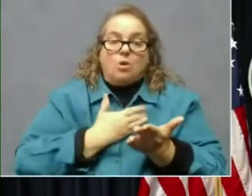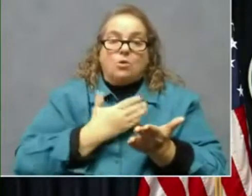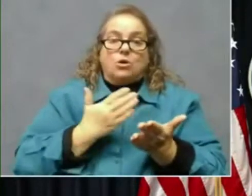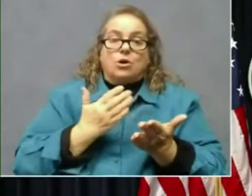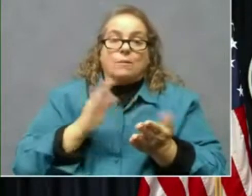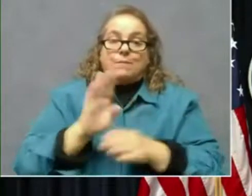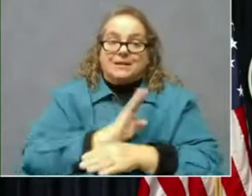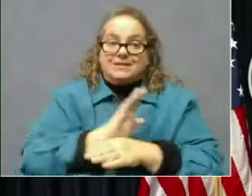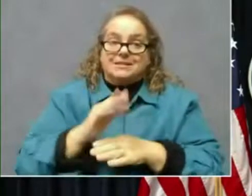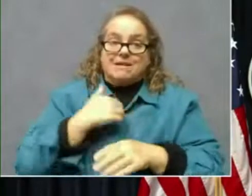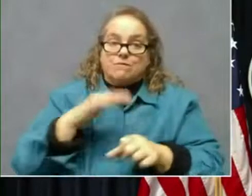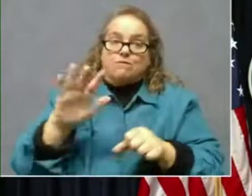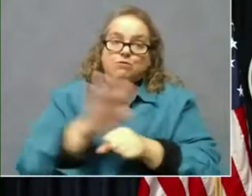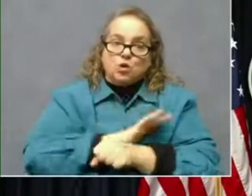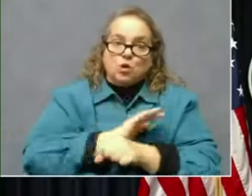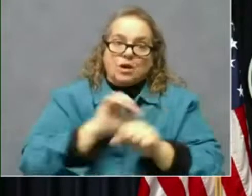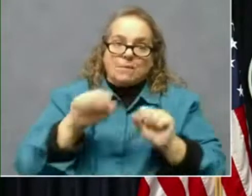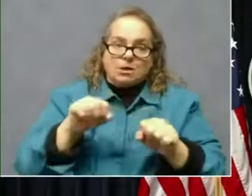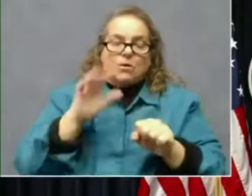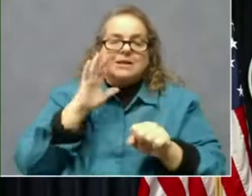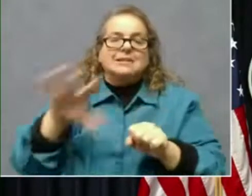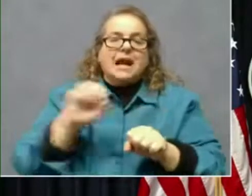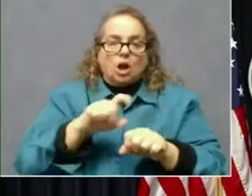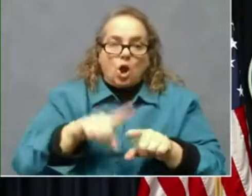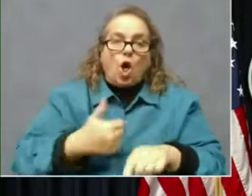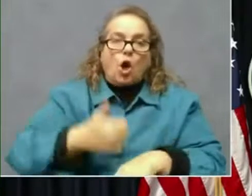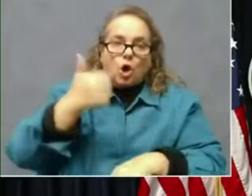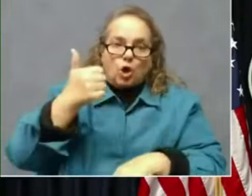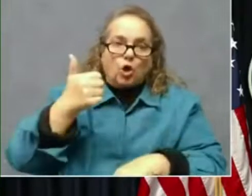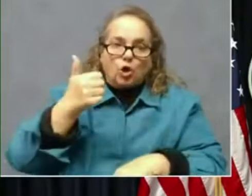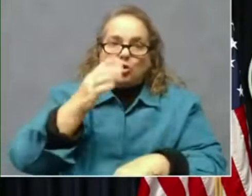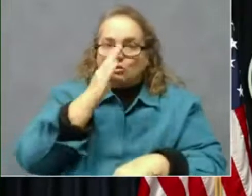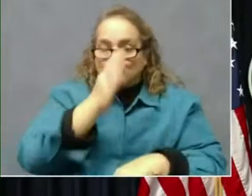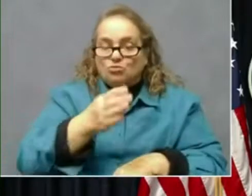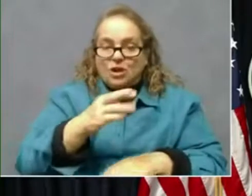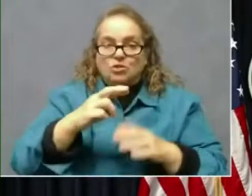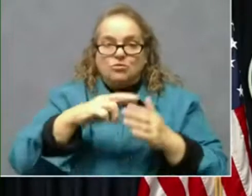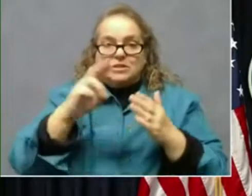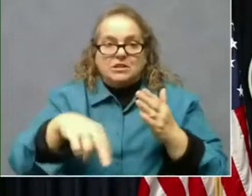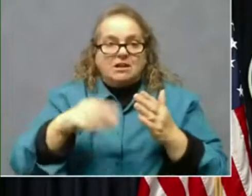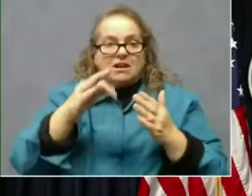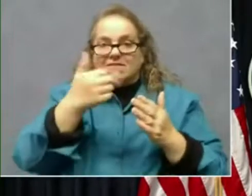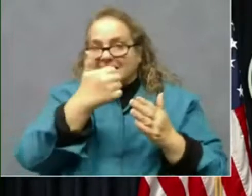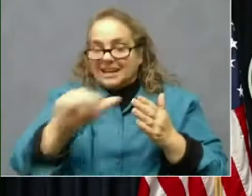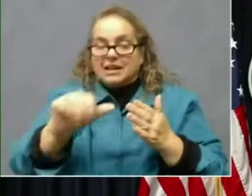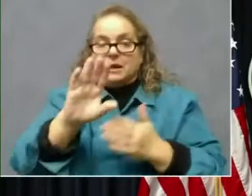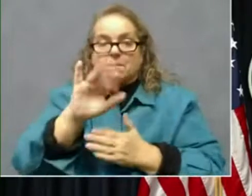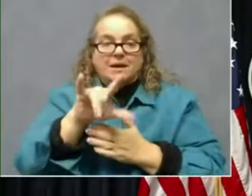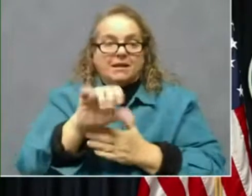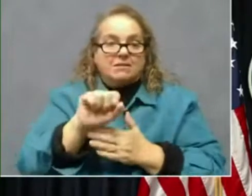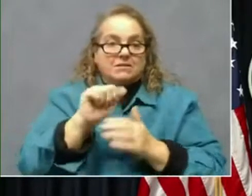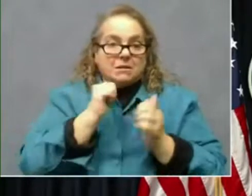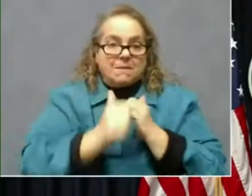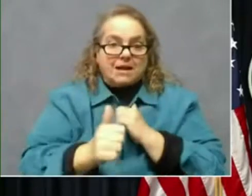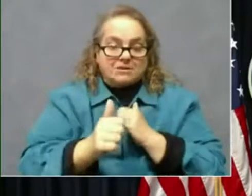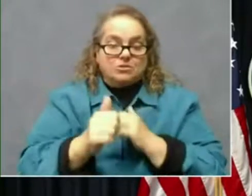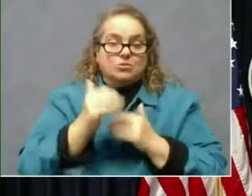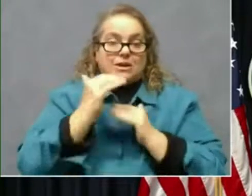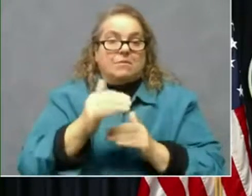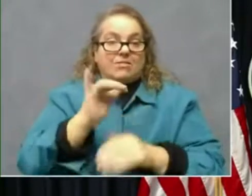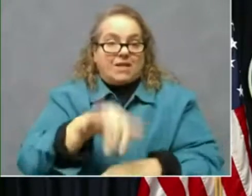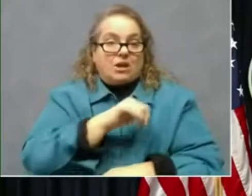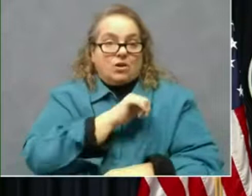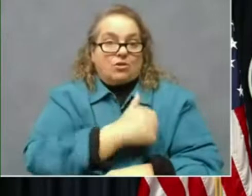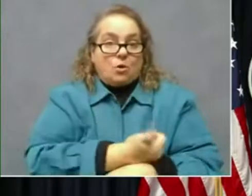it'll take longer will be a direct result, uh, of any bills passing that limit that authority. But what I'll